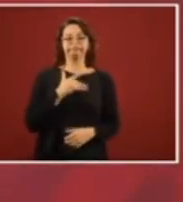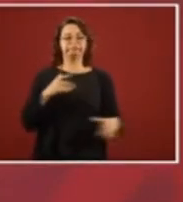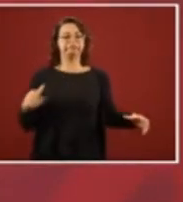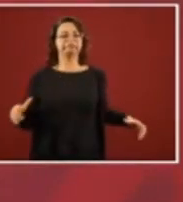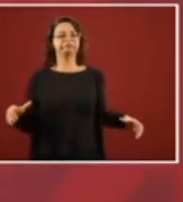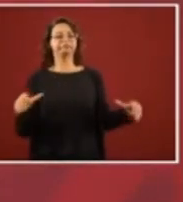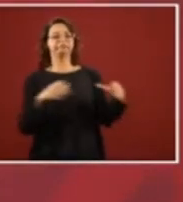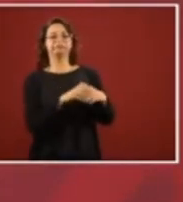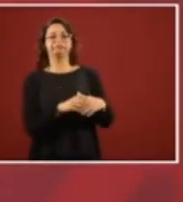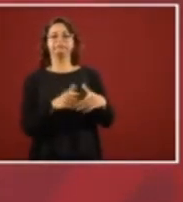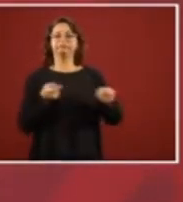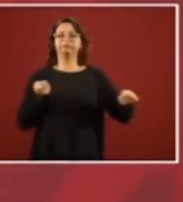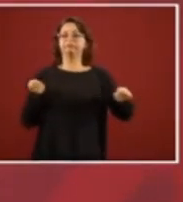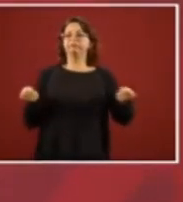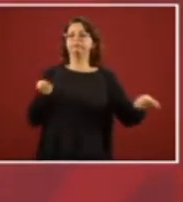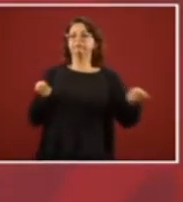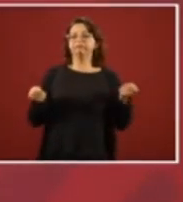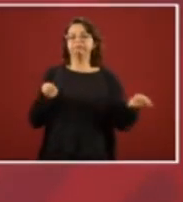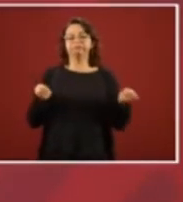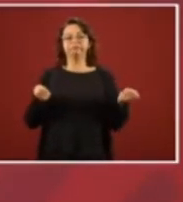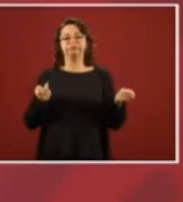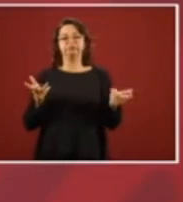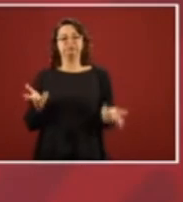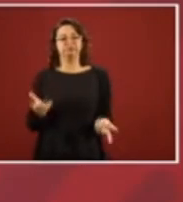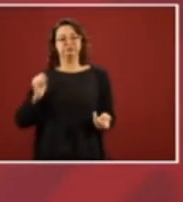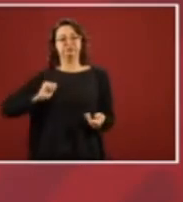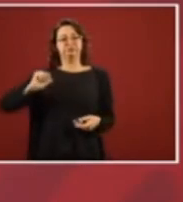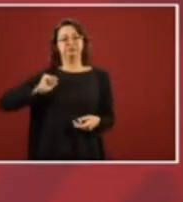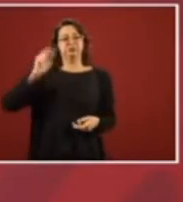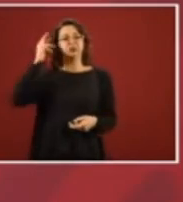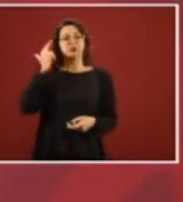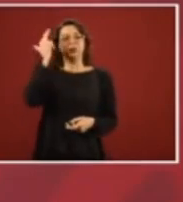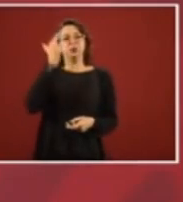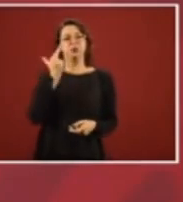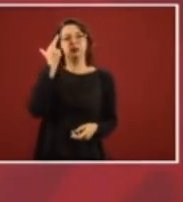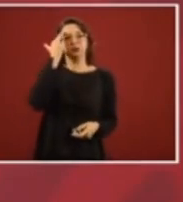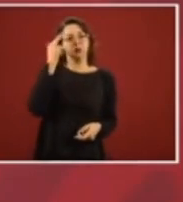It was like a monarchy, like a Creole monarchy.